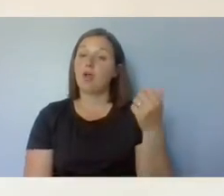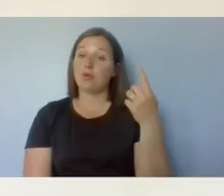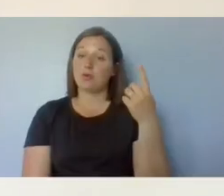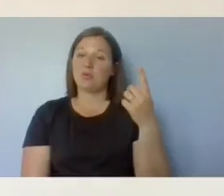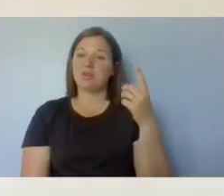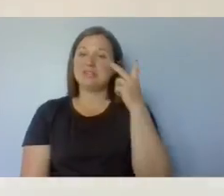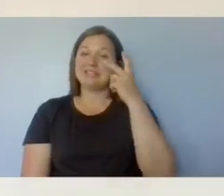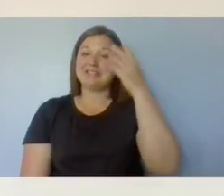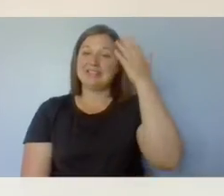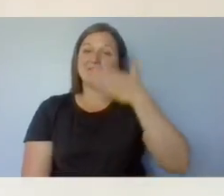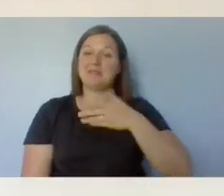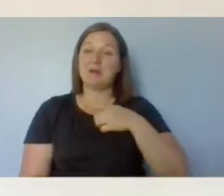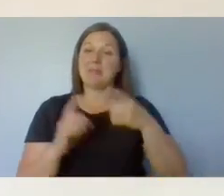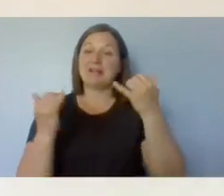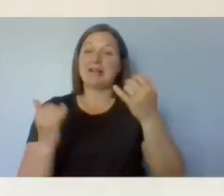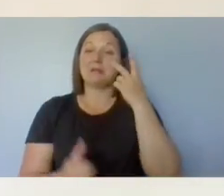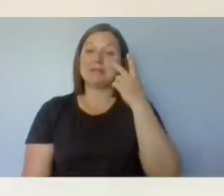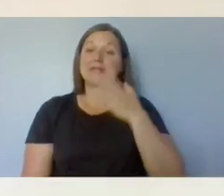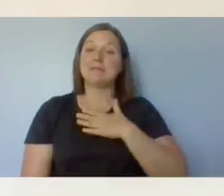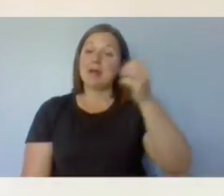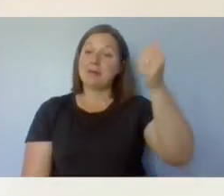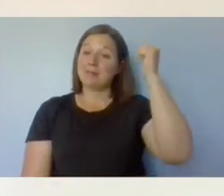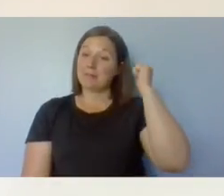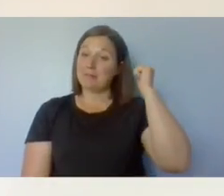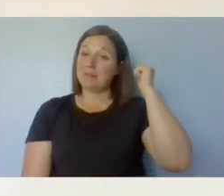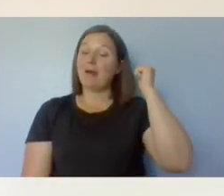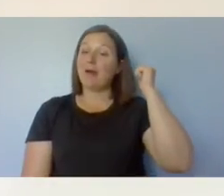you can notice now the back of my body.